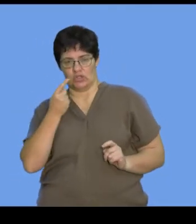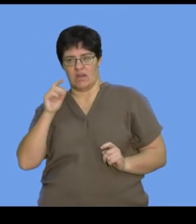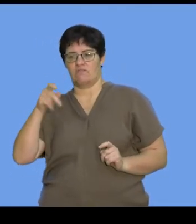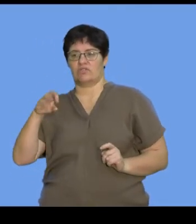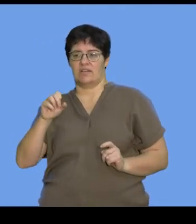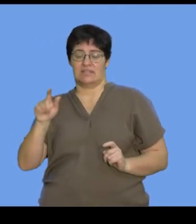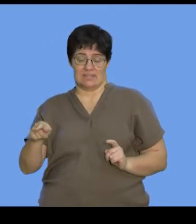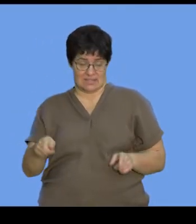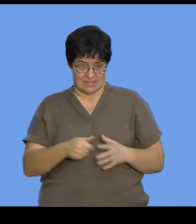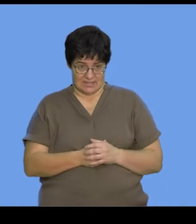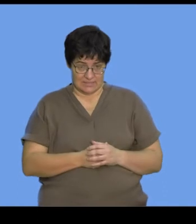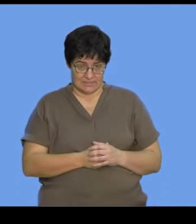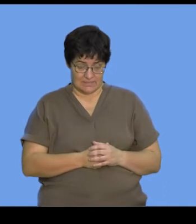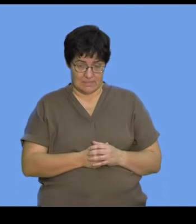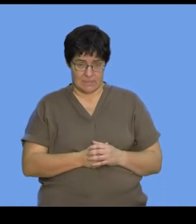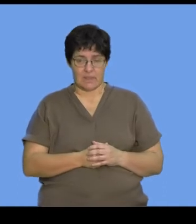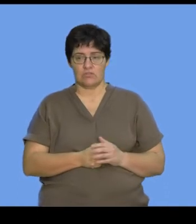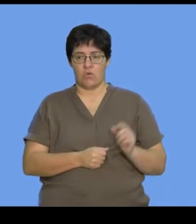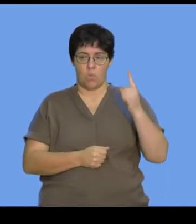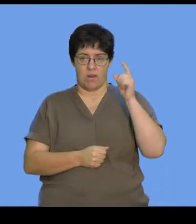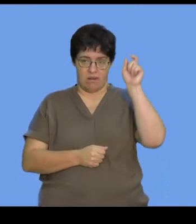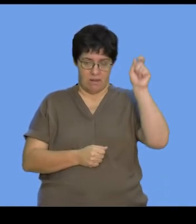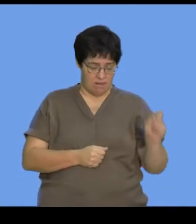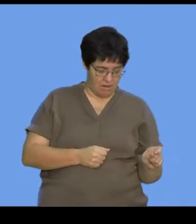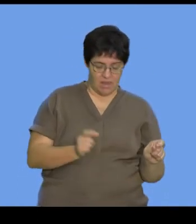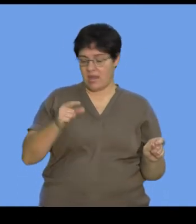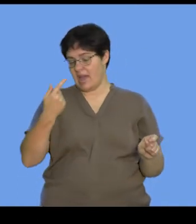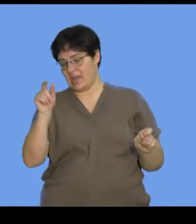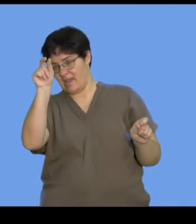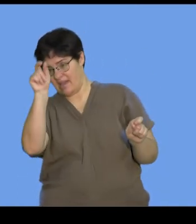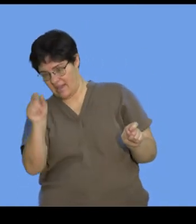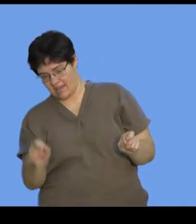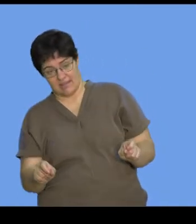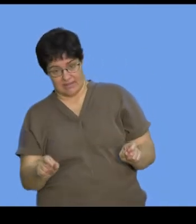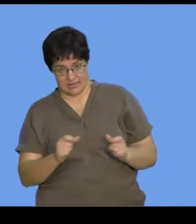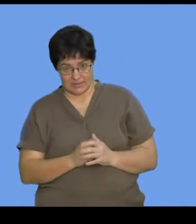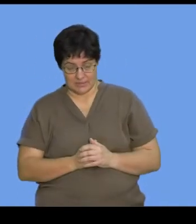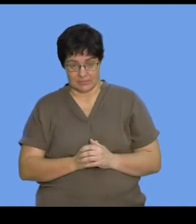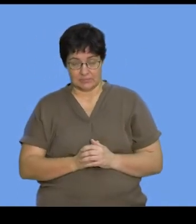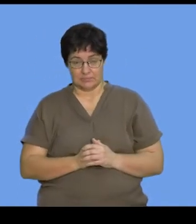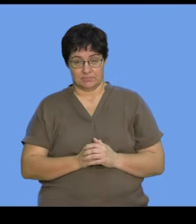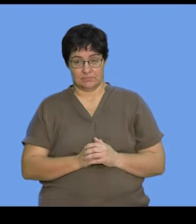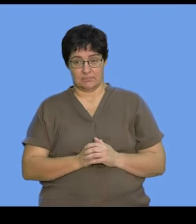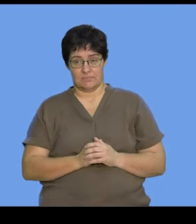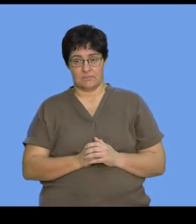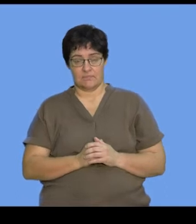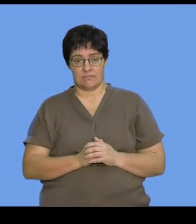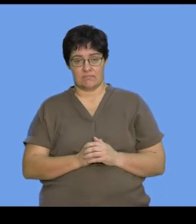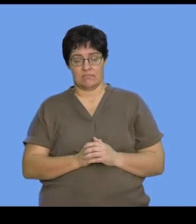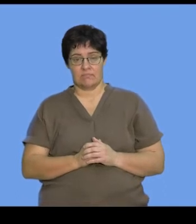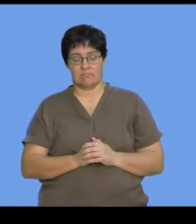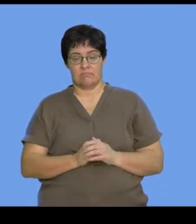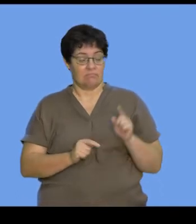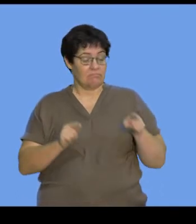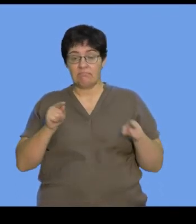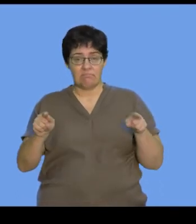phosphate backbone. So, this is the one strand that we refer to, and this is the other strand we refer to. And both